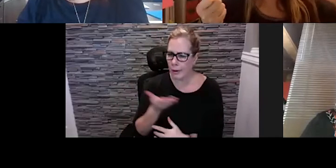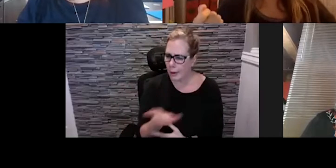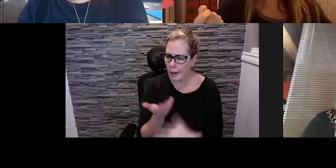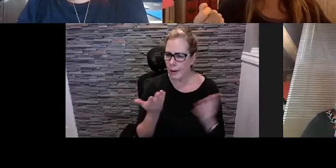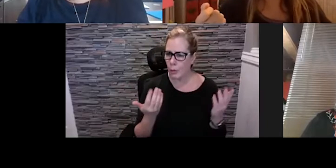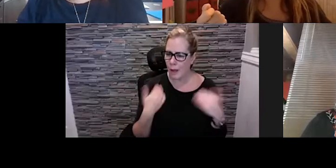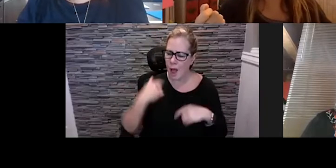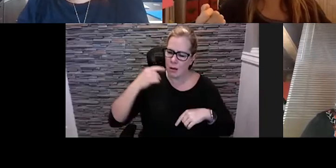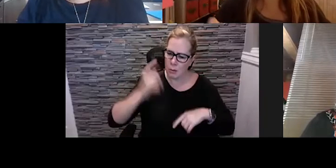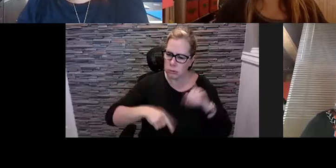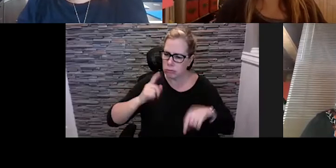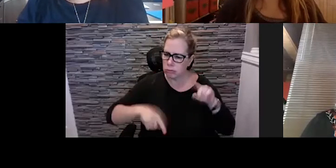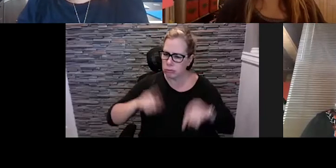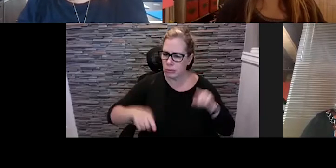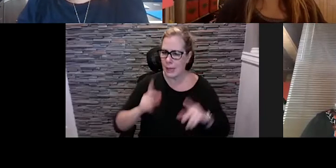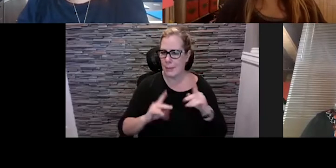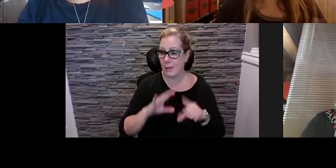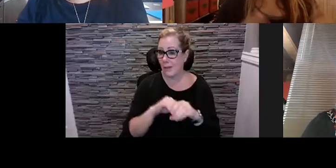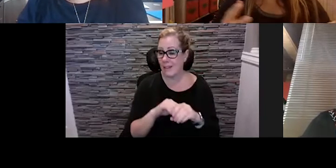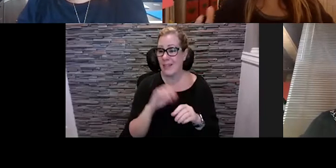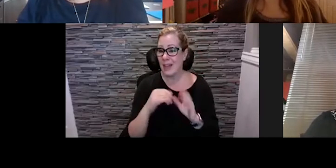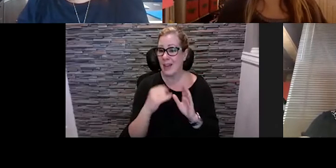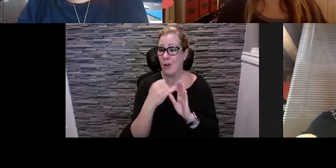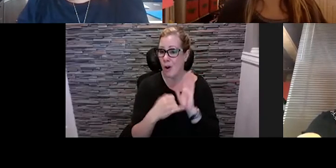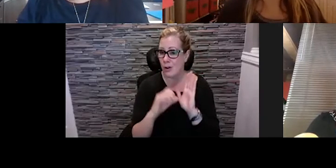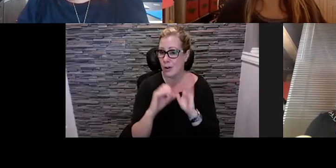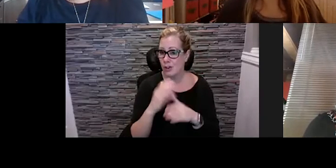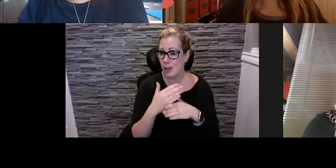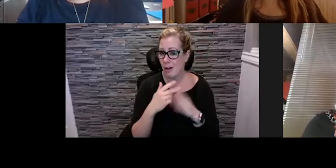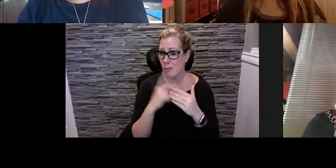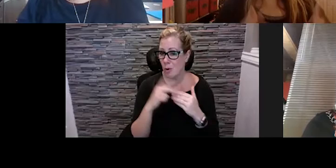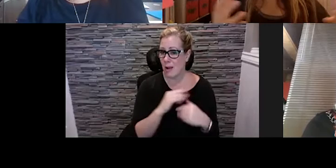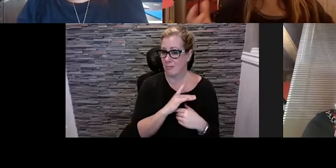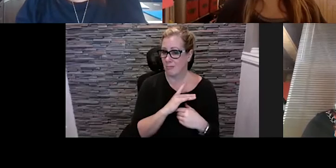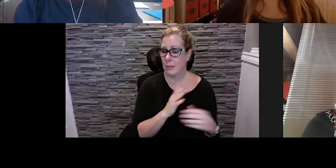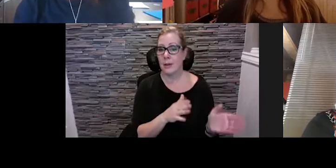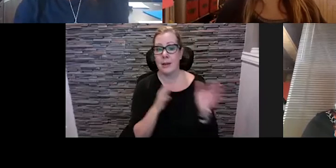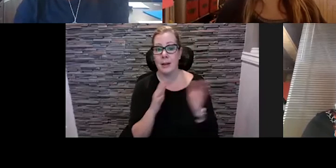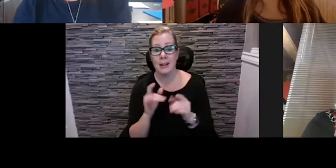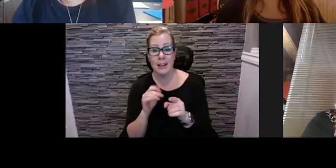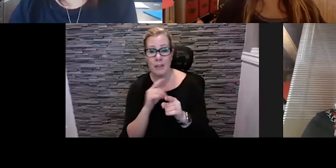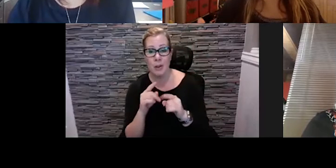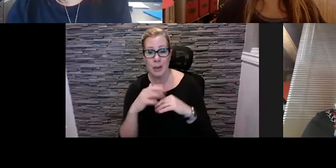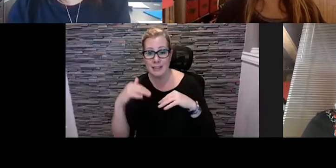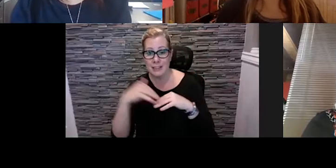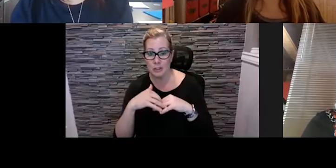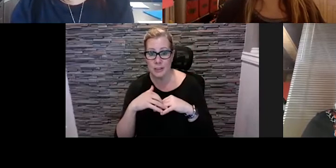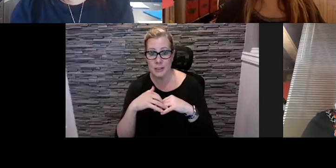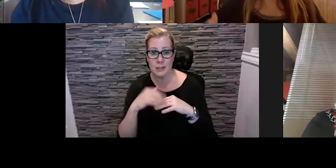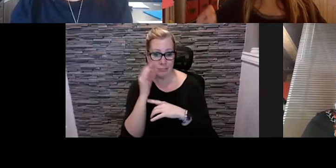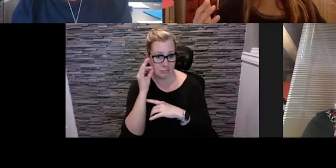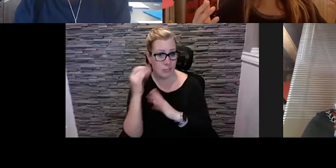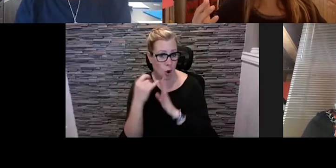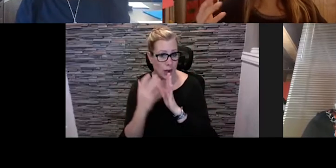then the arts share program might be something if you're an indigenous artist, we have a program called the original people's investment program.